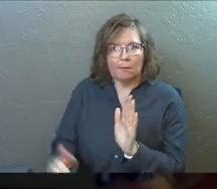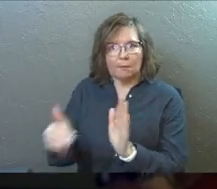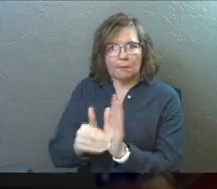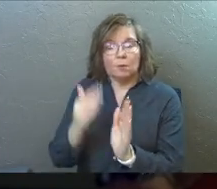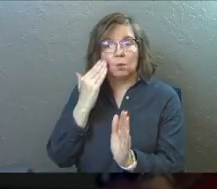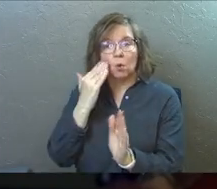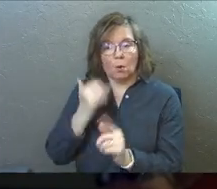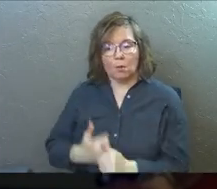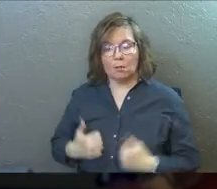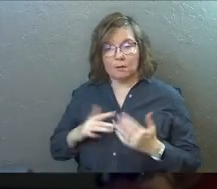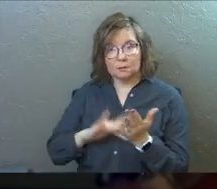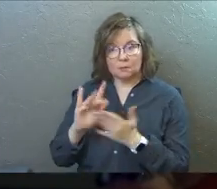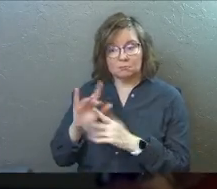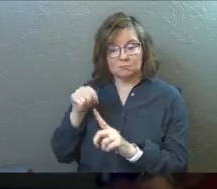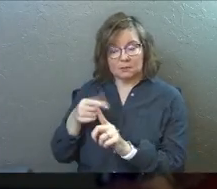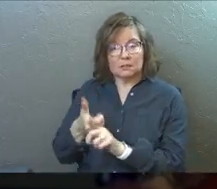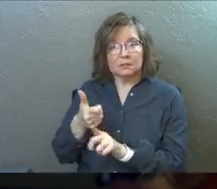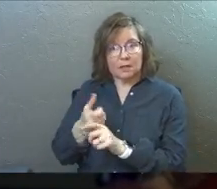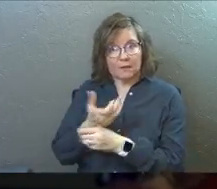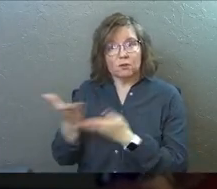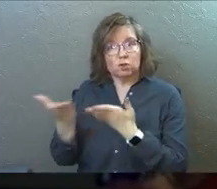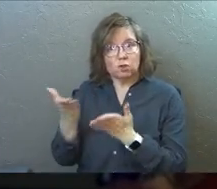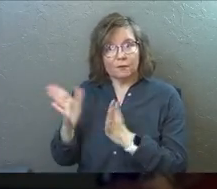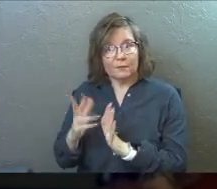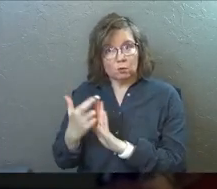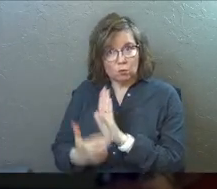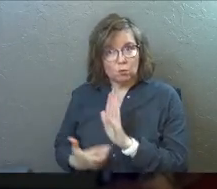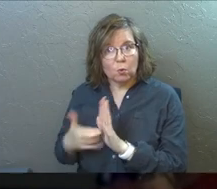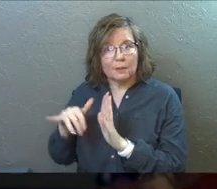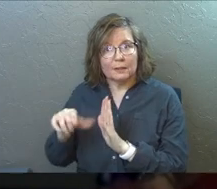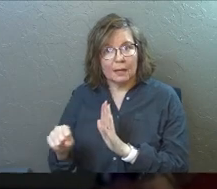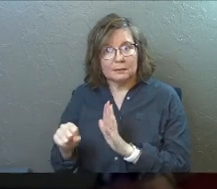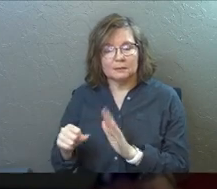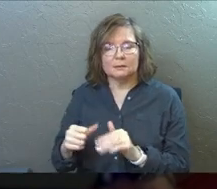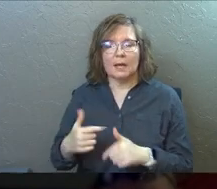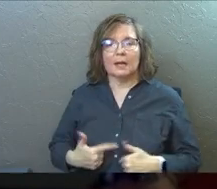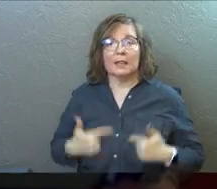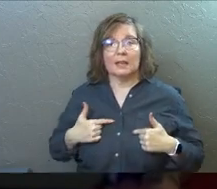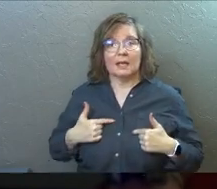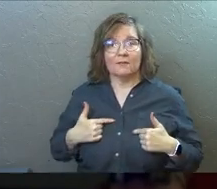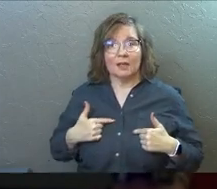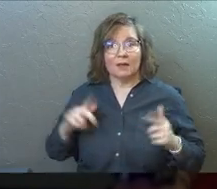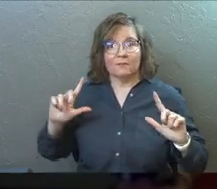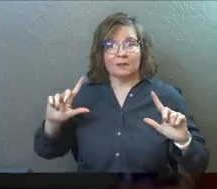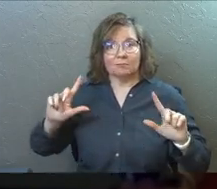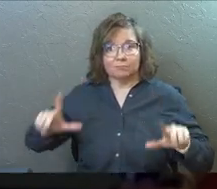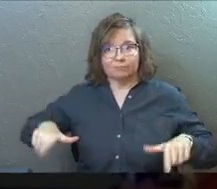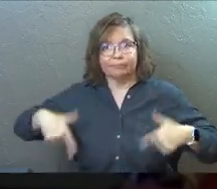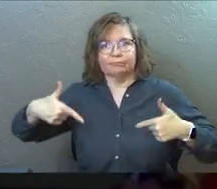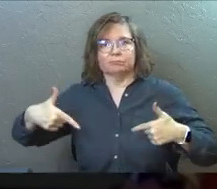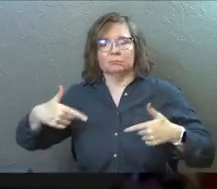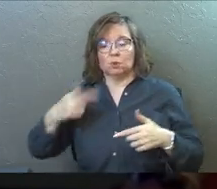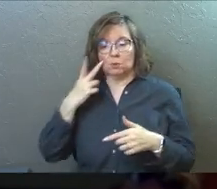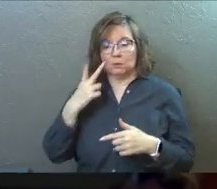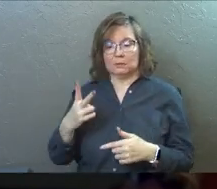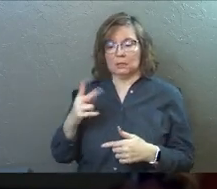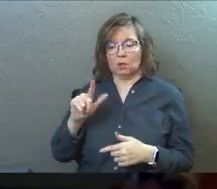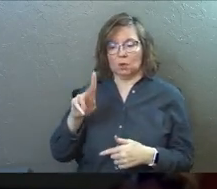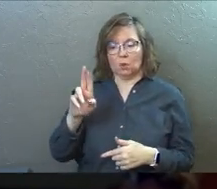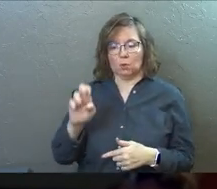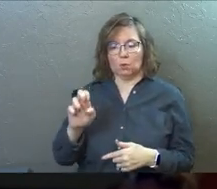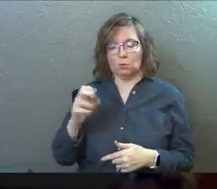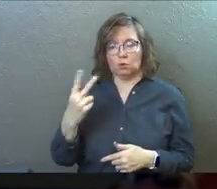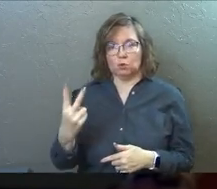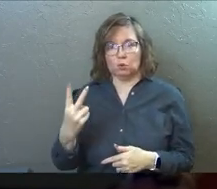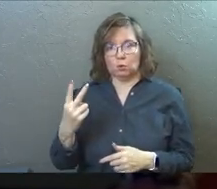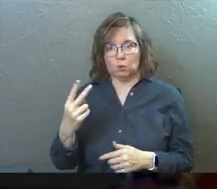Jesus. Jesus was a servant and he lived an upside down life. The first part you see that is in Luke chapter two, verse 51. It's one